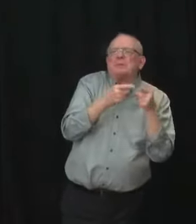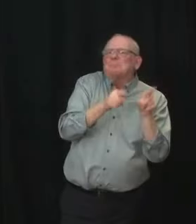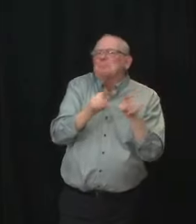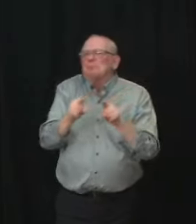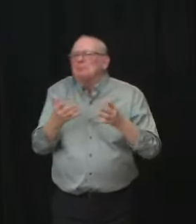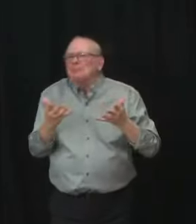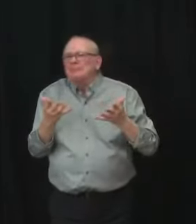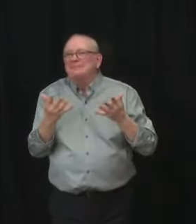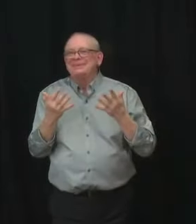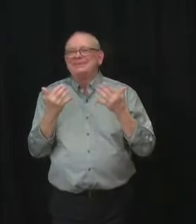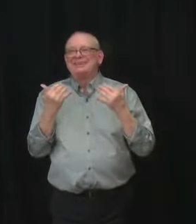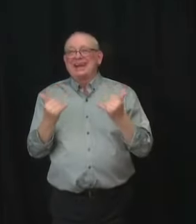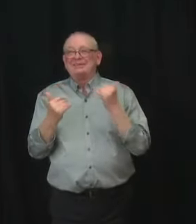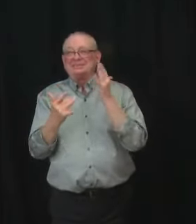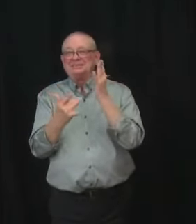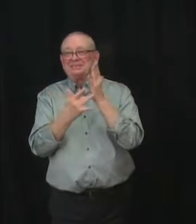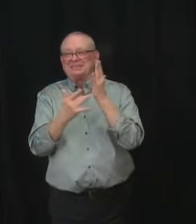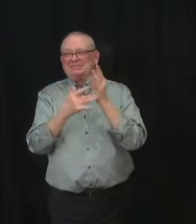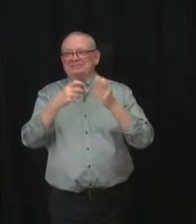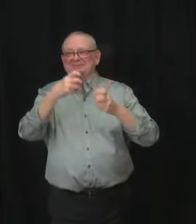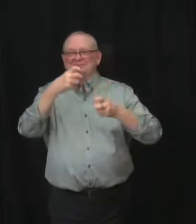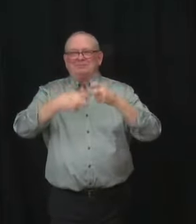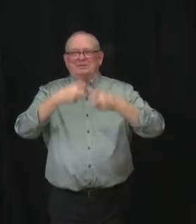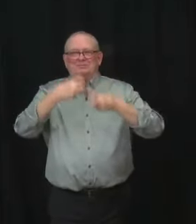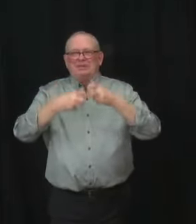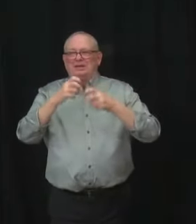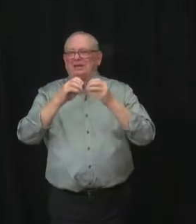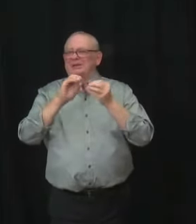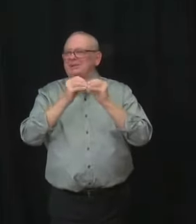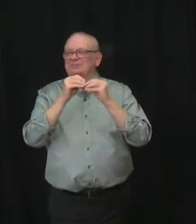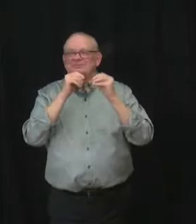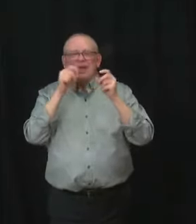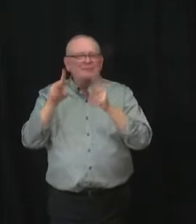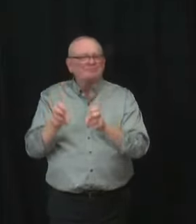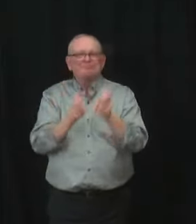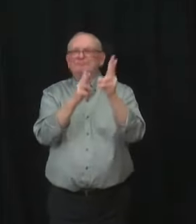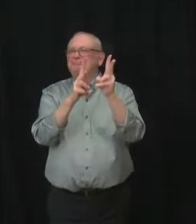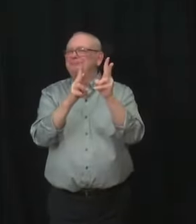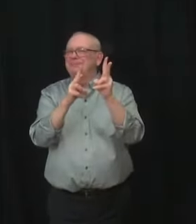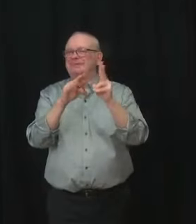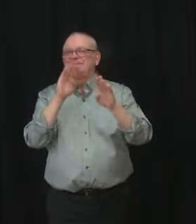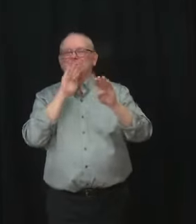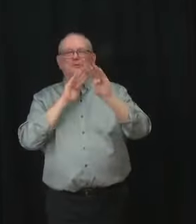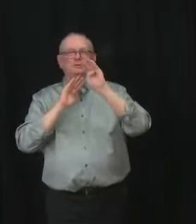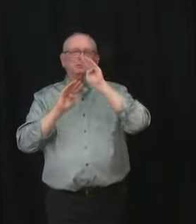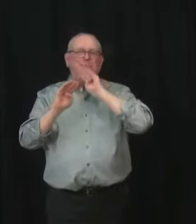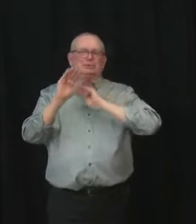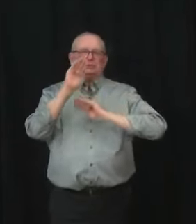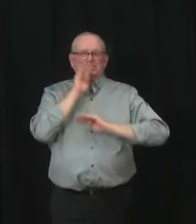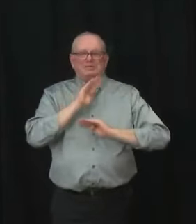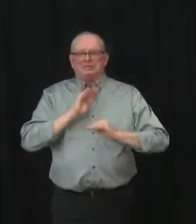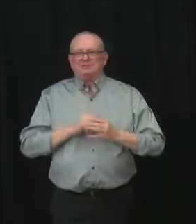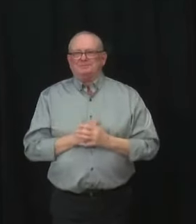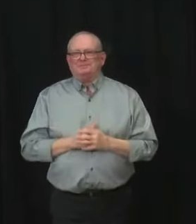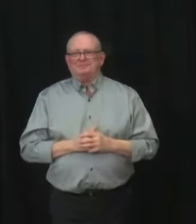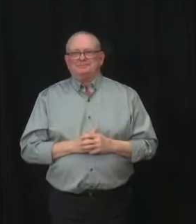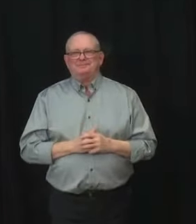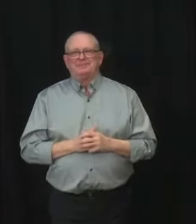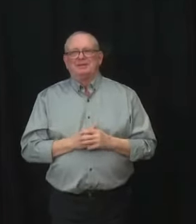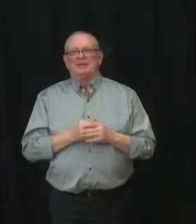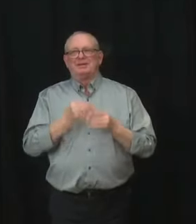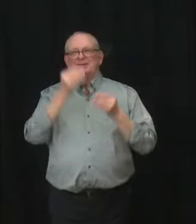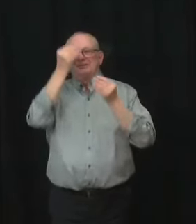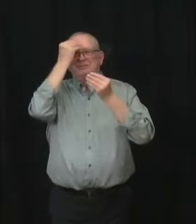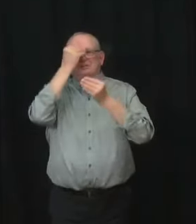to have technical difficulties get in the way of that. What may not be immediately apparent is the complexity of the system required to get the